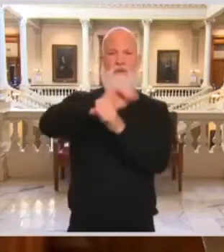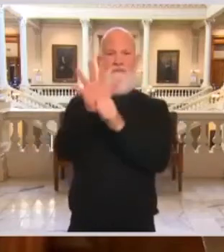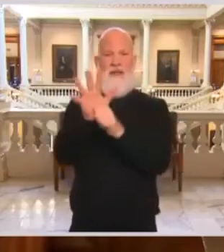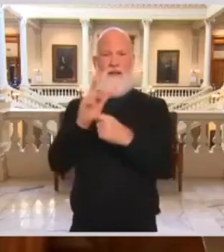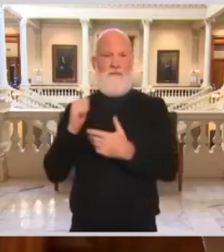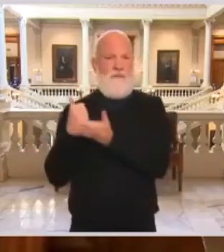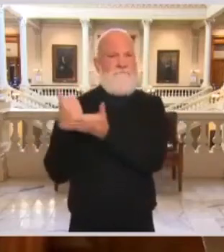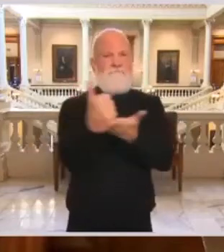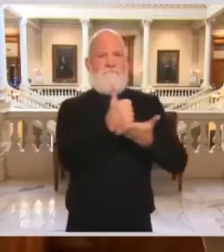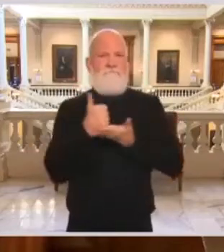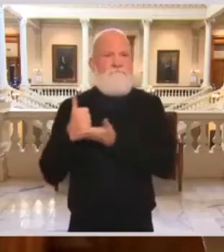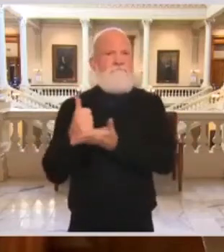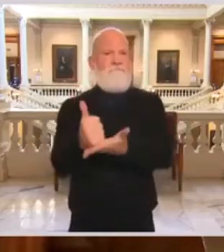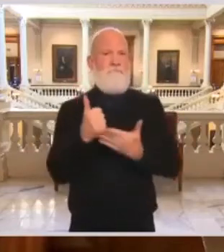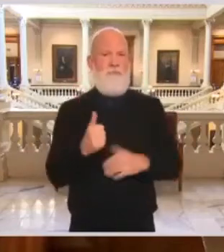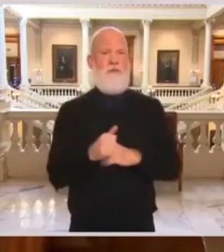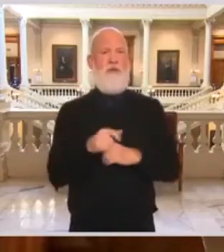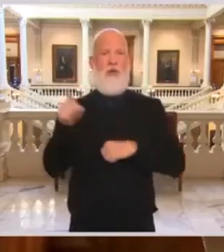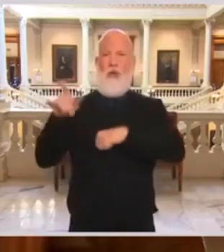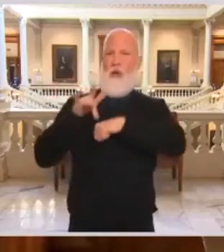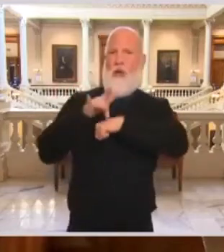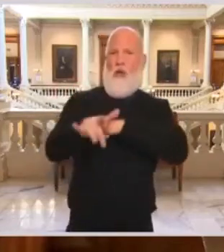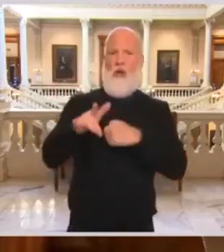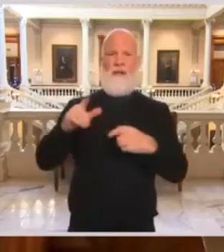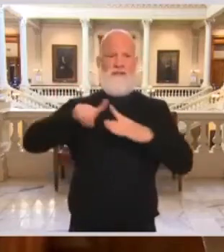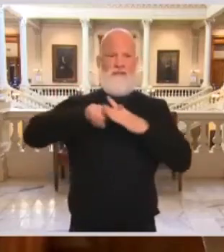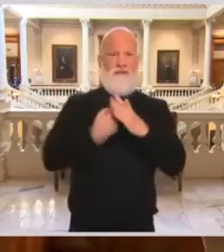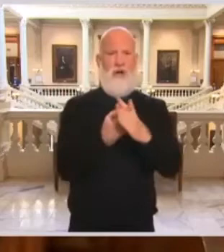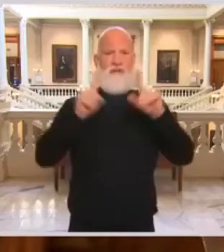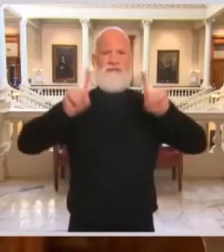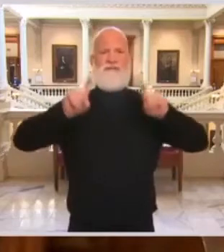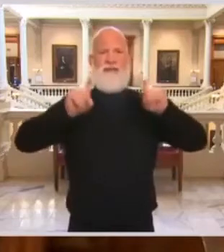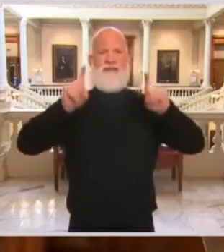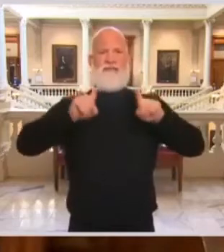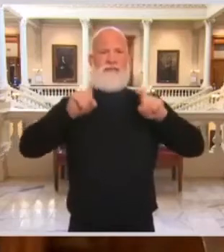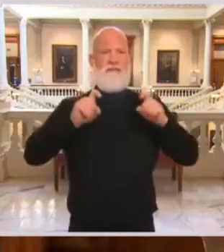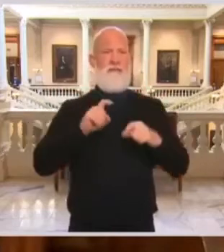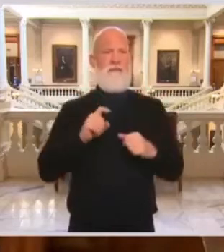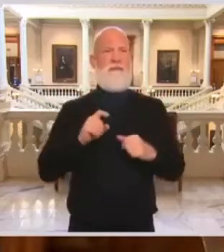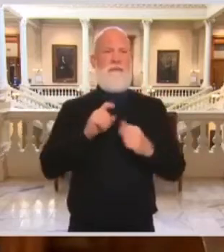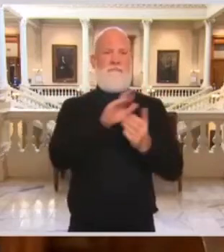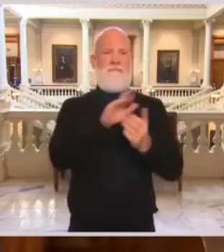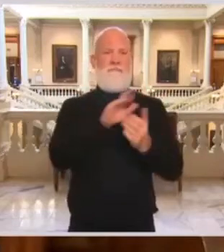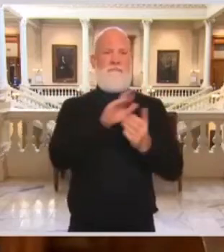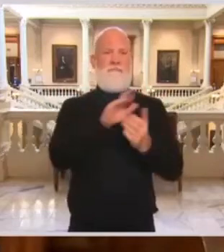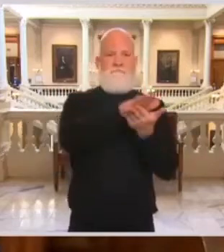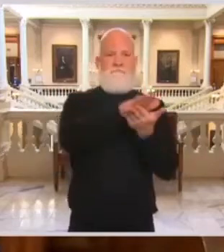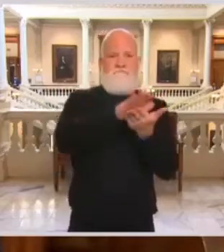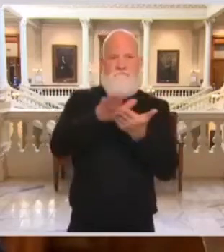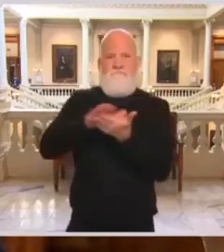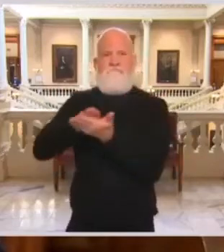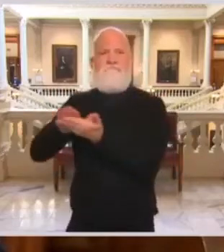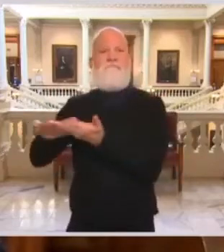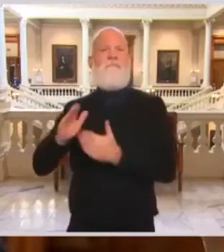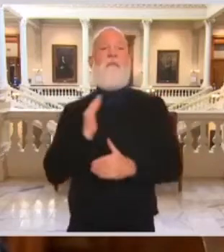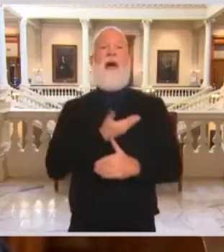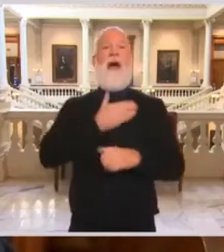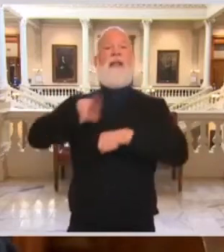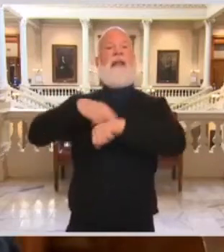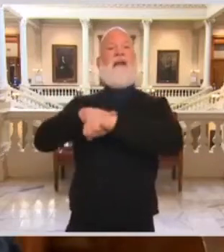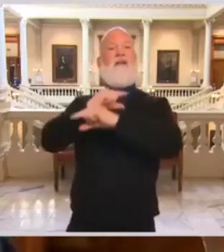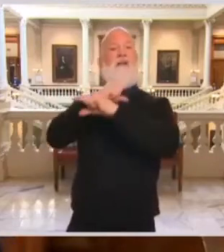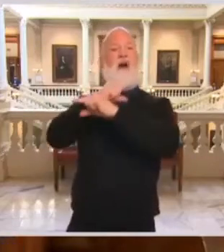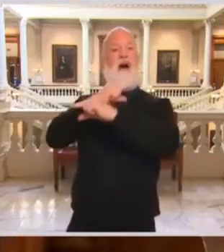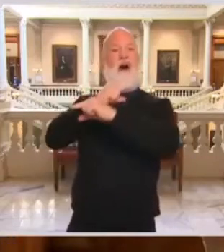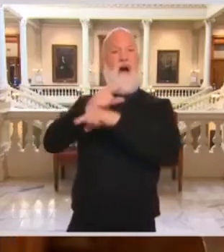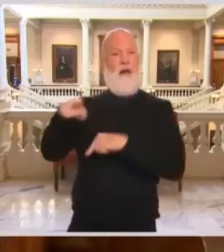testing and infection control efforts, our very own men and women in uniform also helped Atlanta area